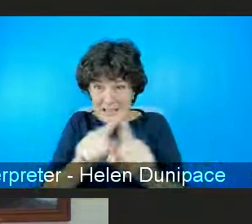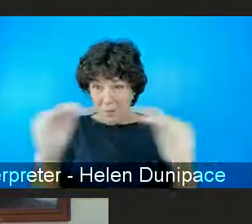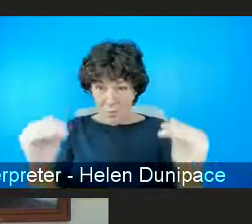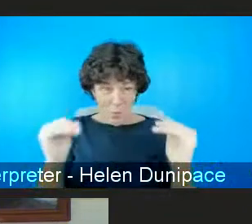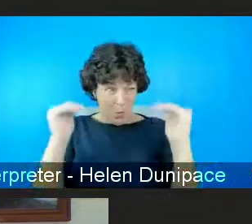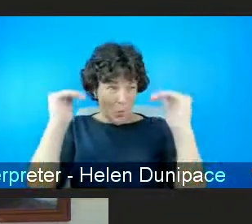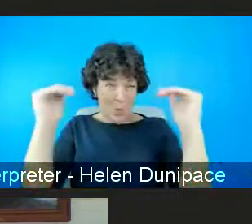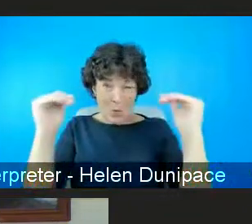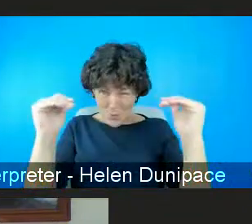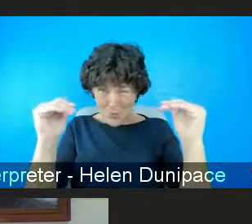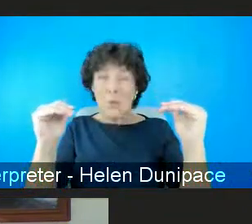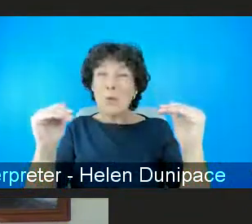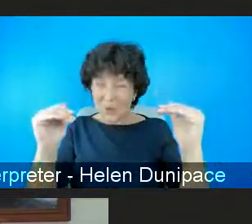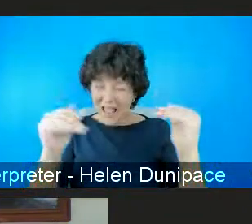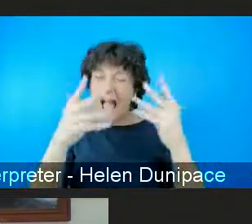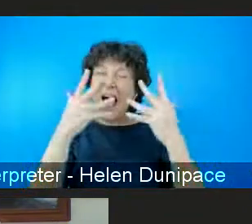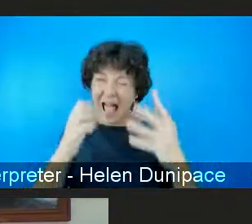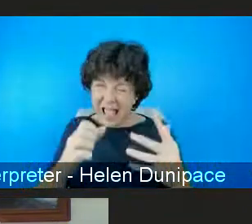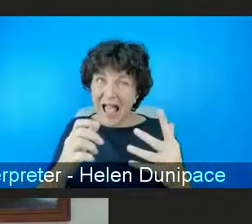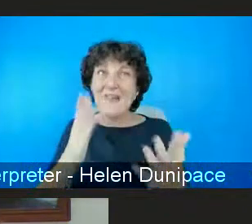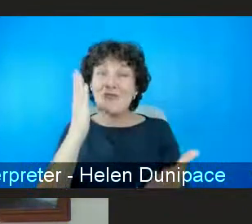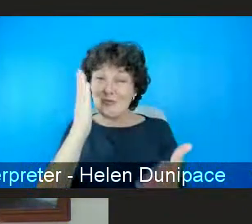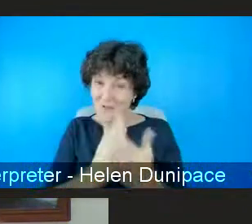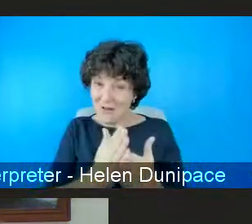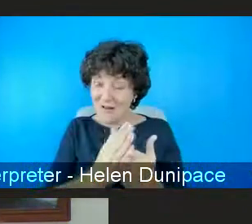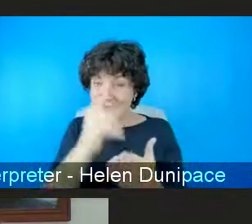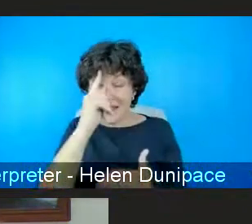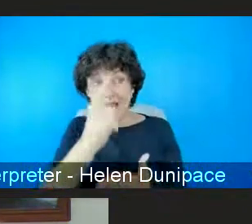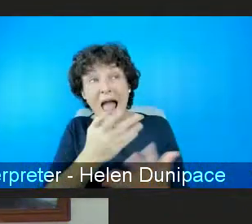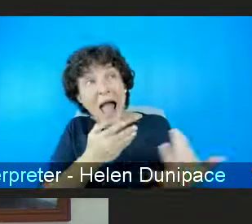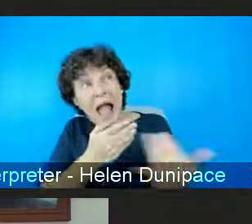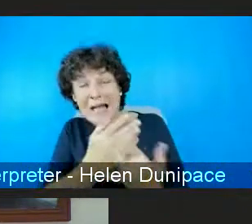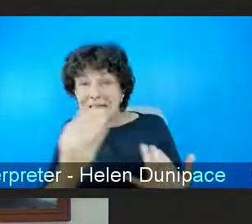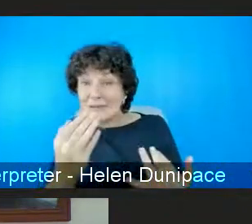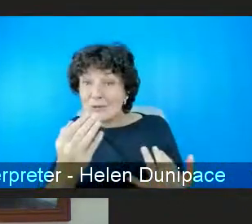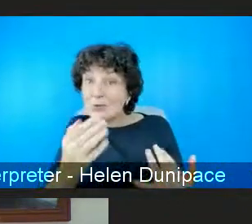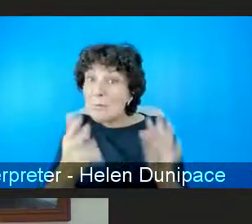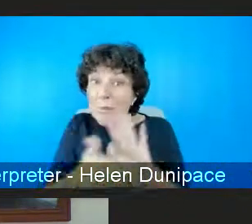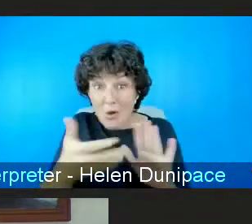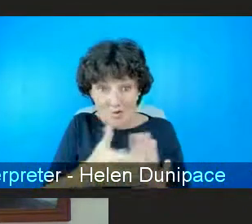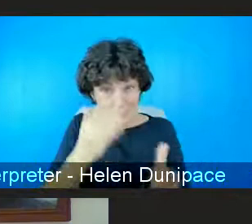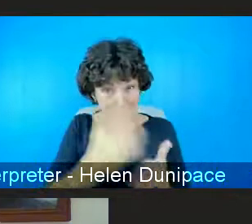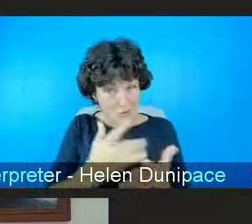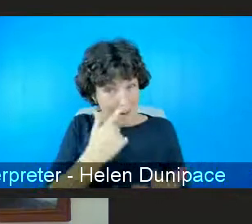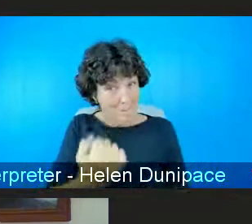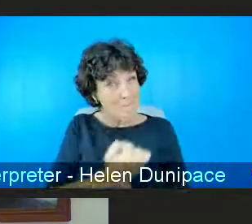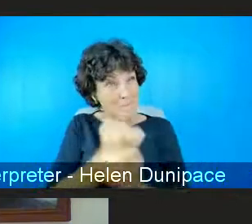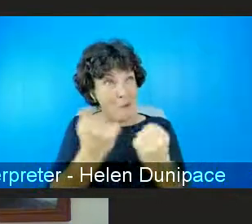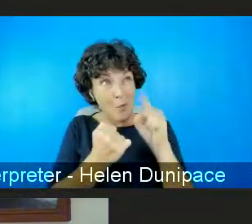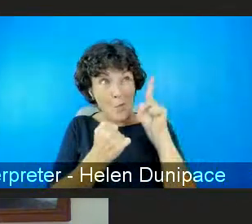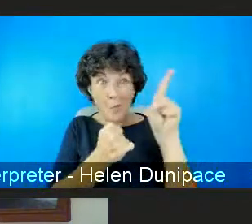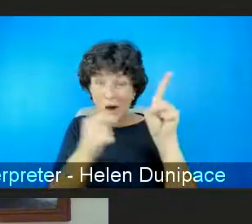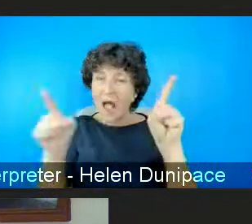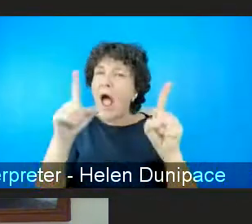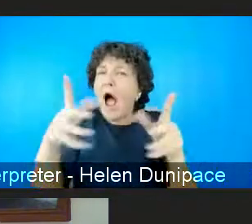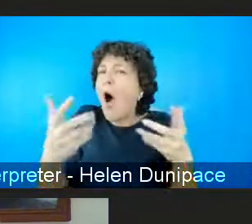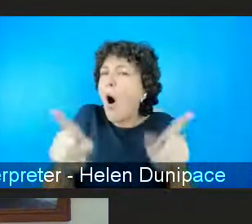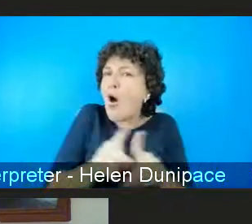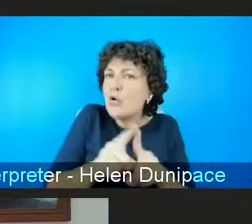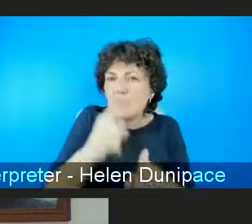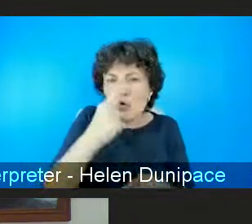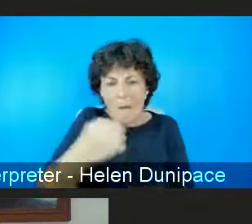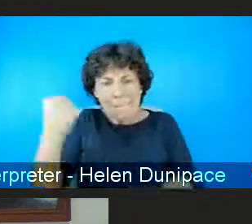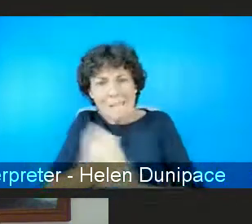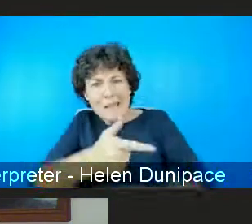power issues involved here in controlling access to pornography and that the very making of pornography is the